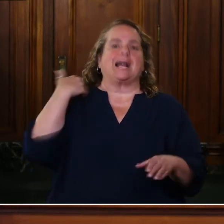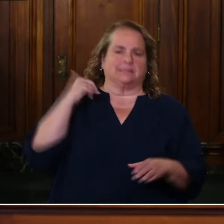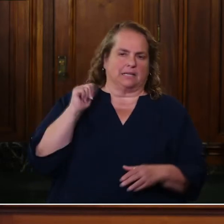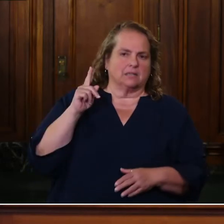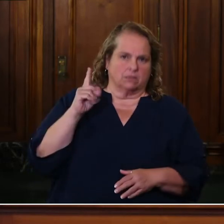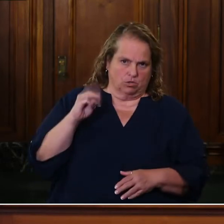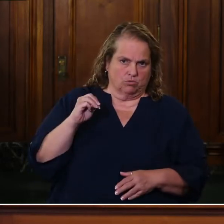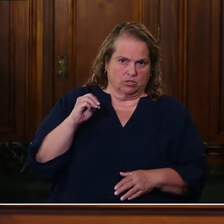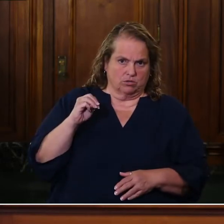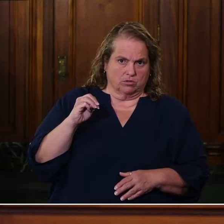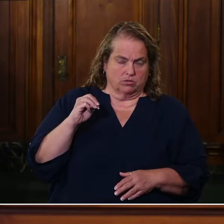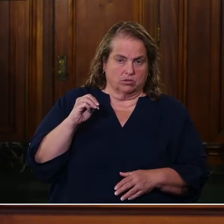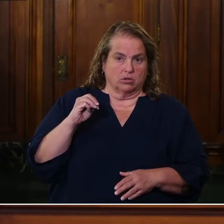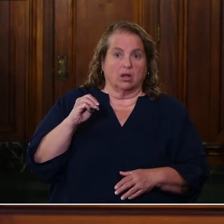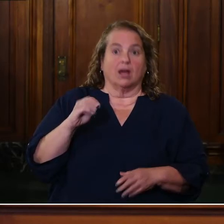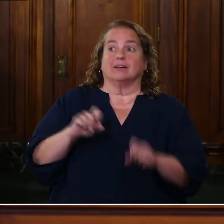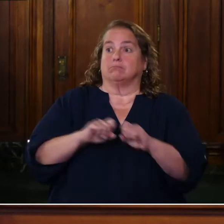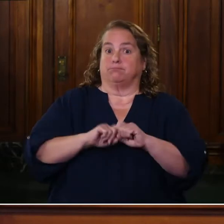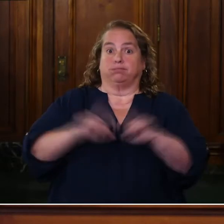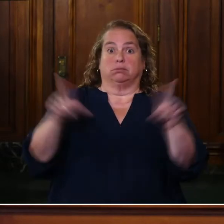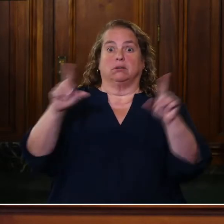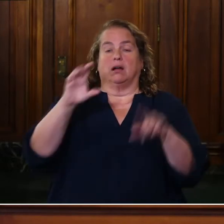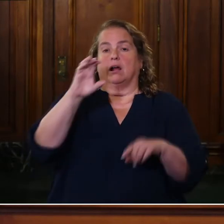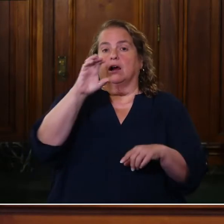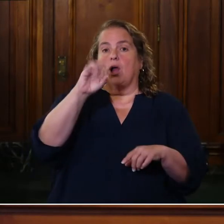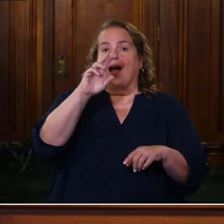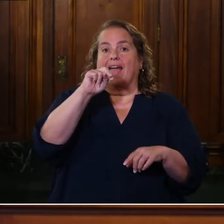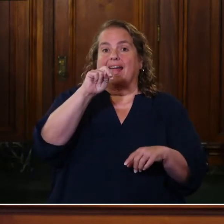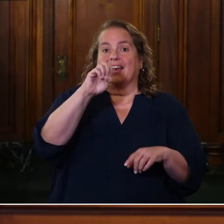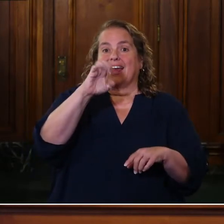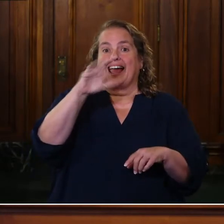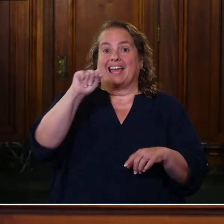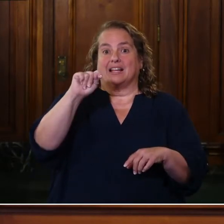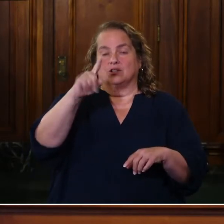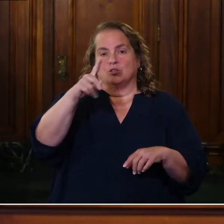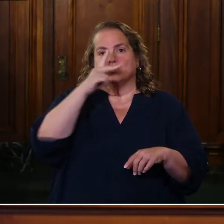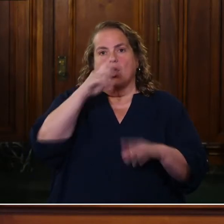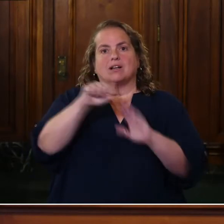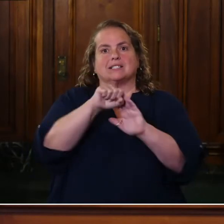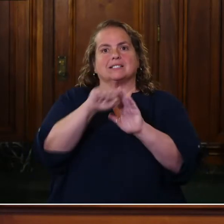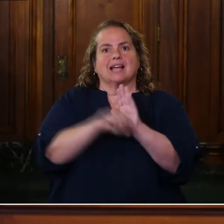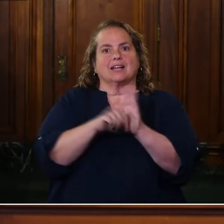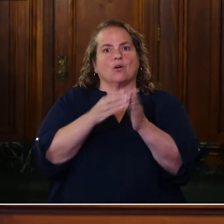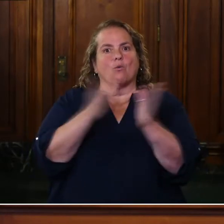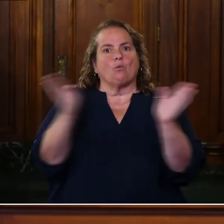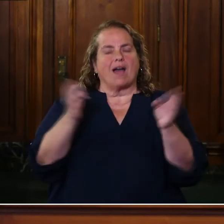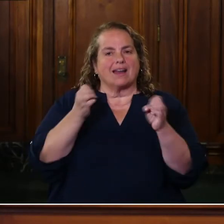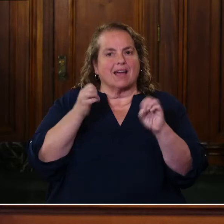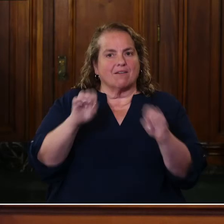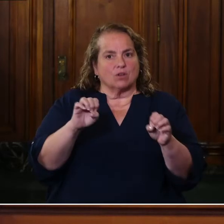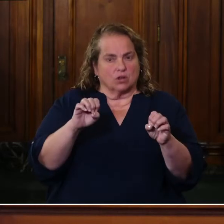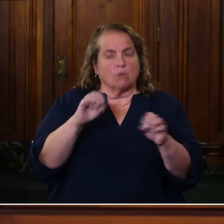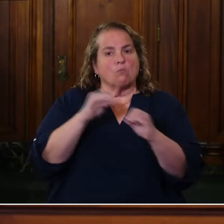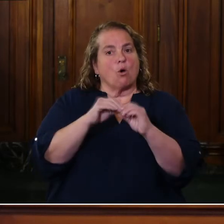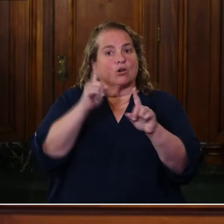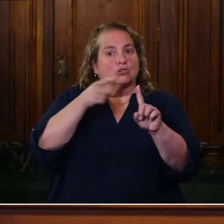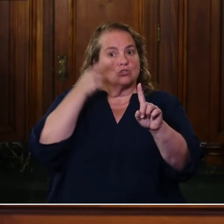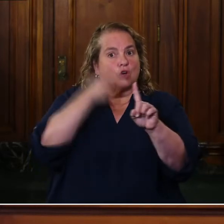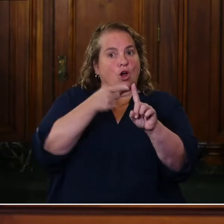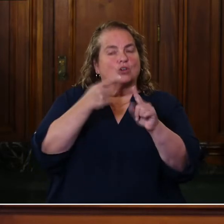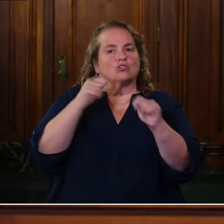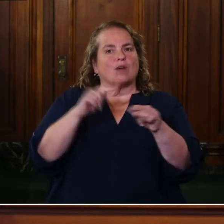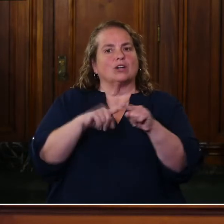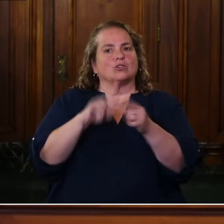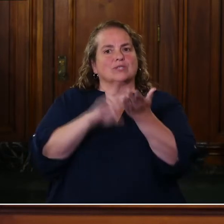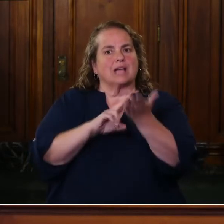launched Connect, you saw a statewide effort. And this is going to be more targeted to try to sign